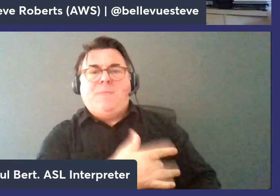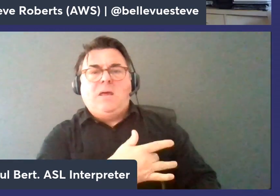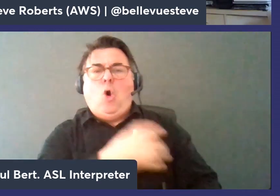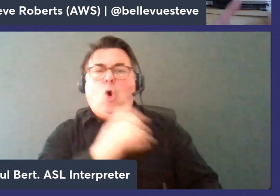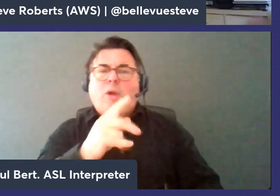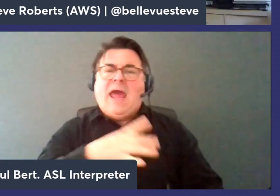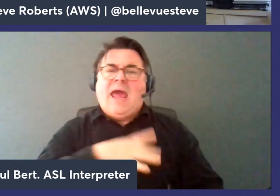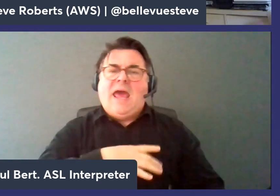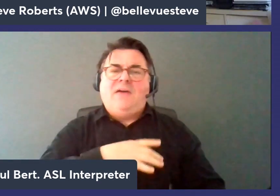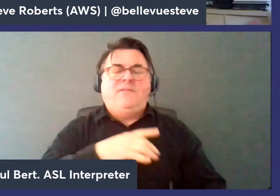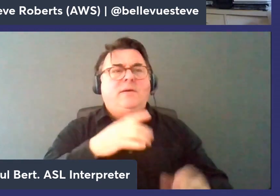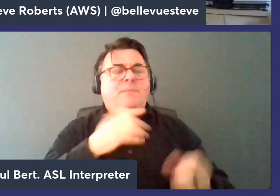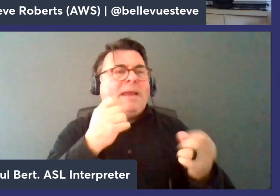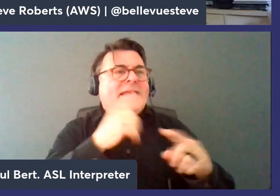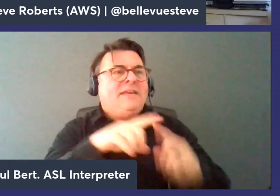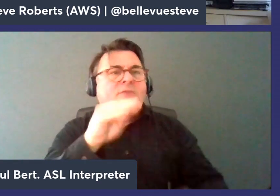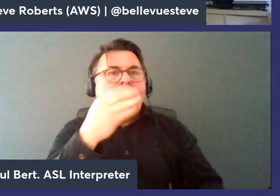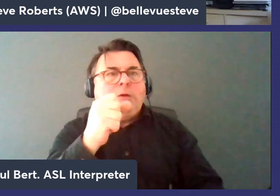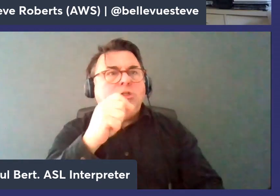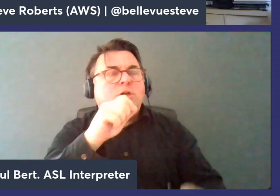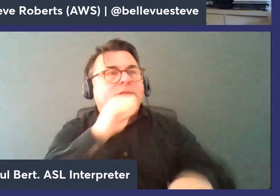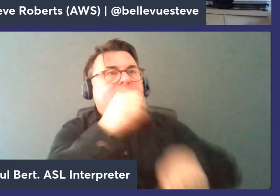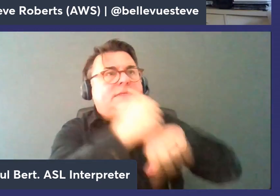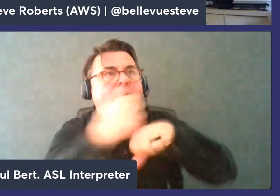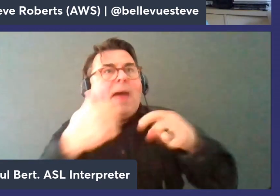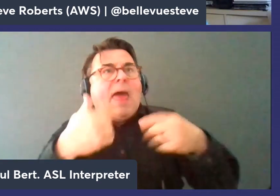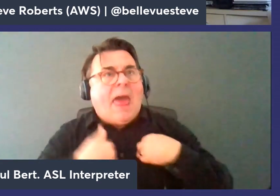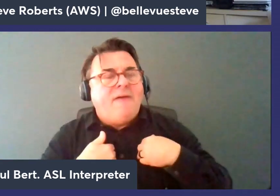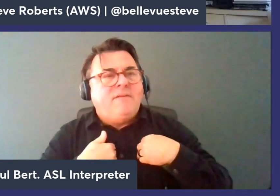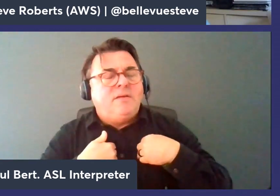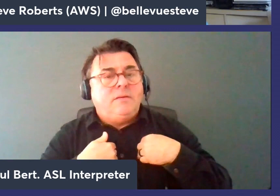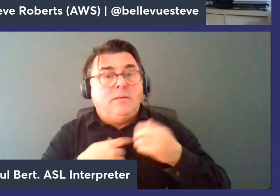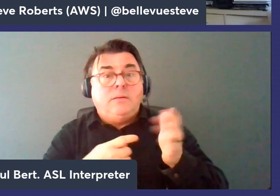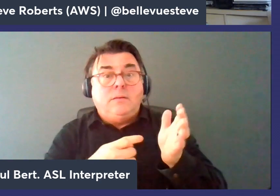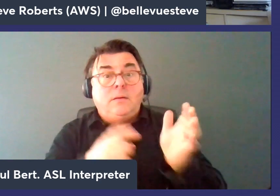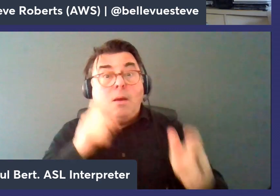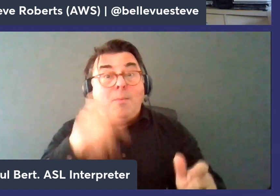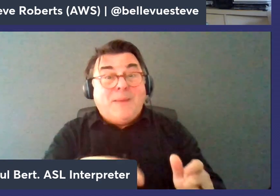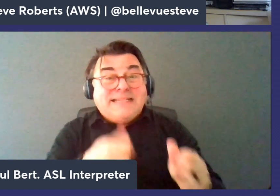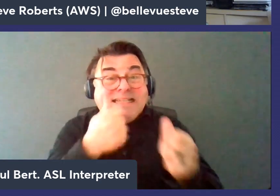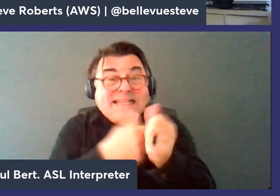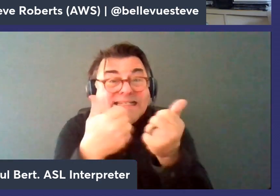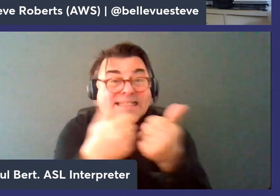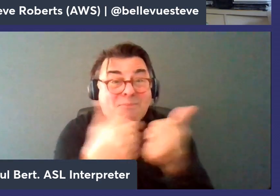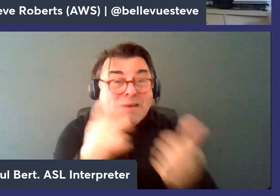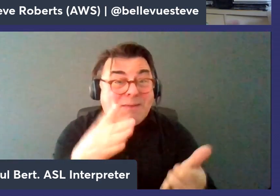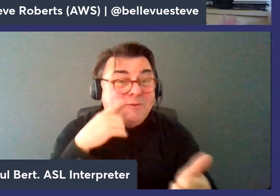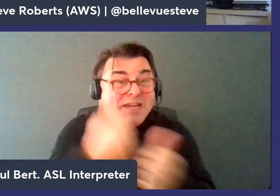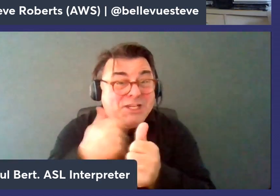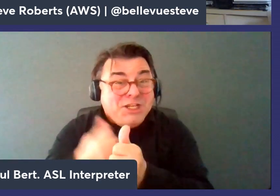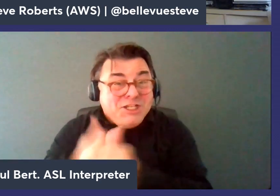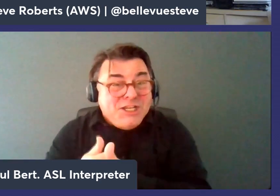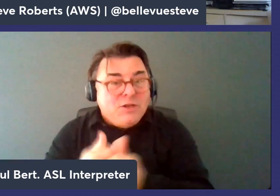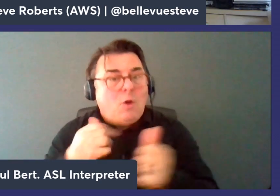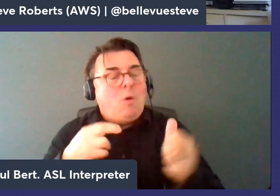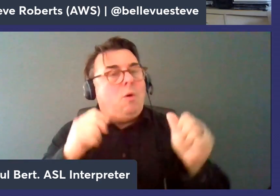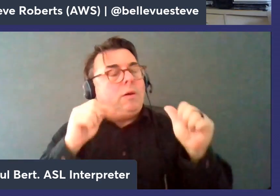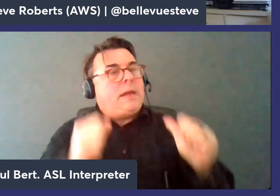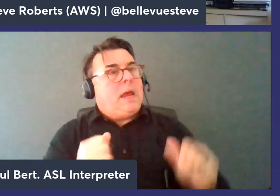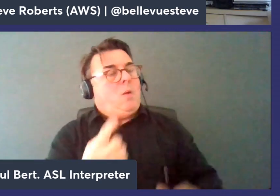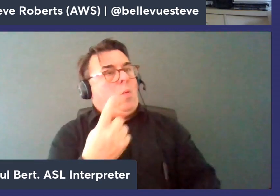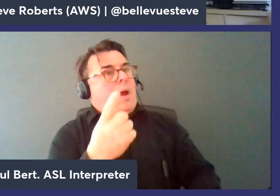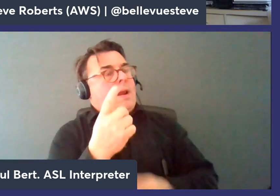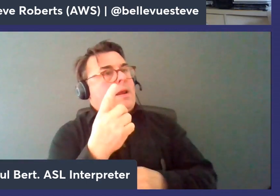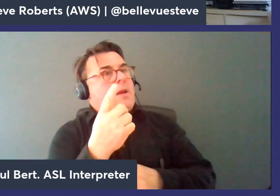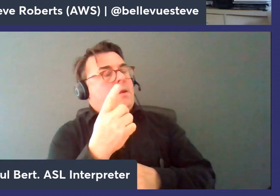i've got all this constellation of microservices um do i have to use individual databases for each microservice right or can i move